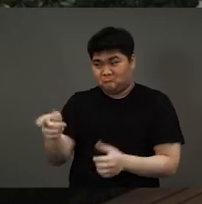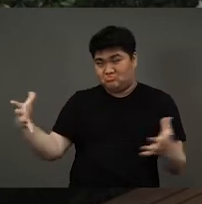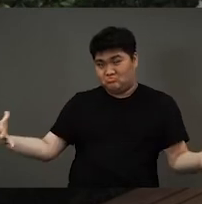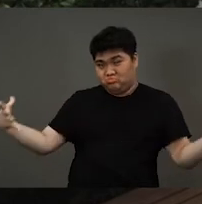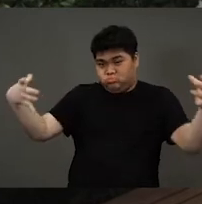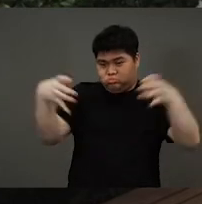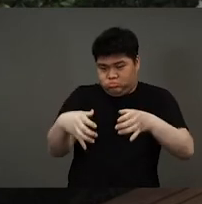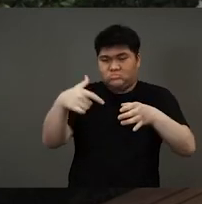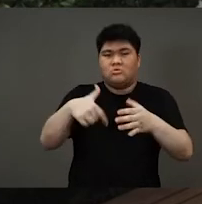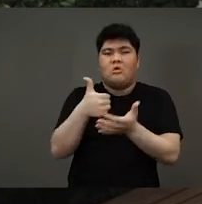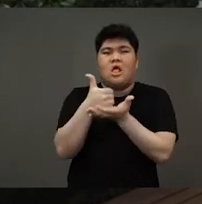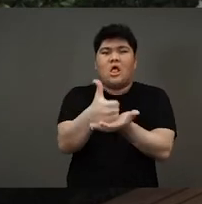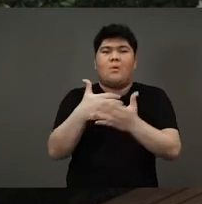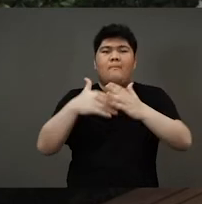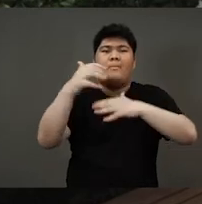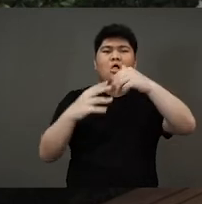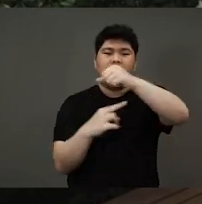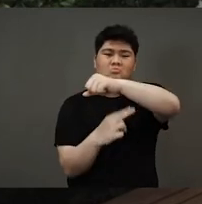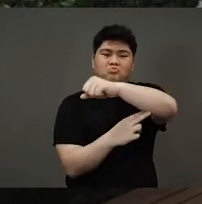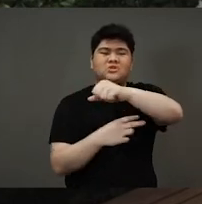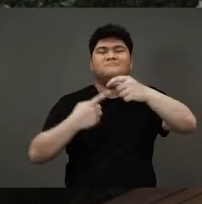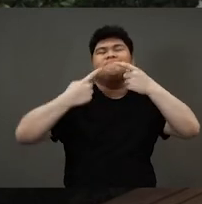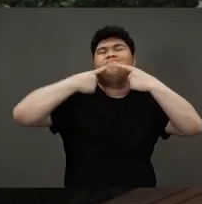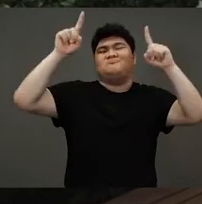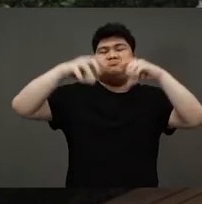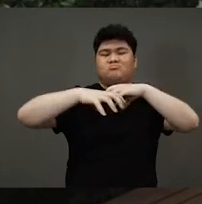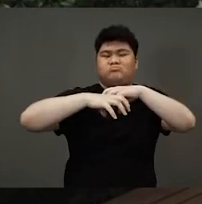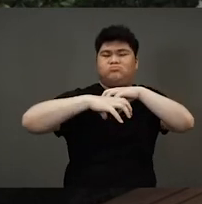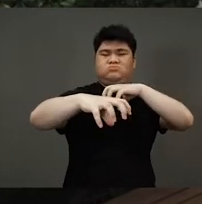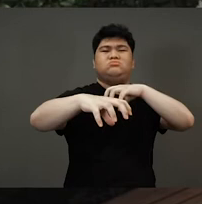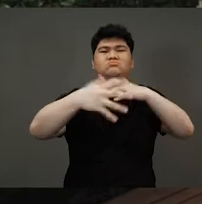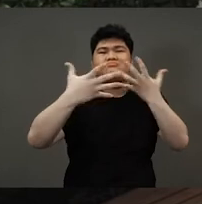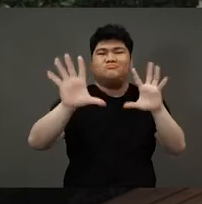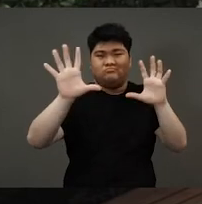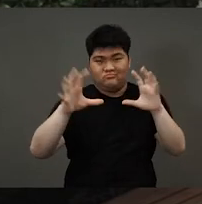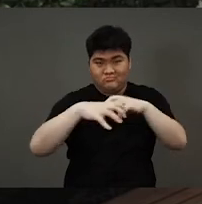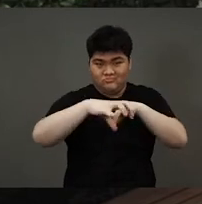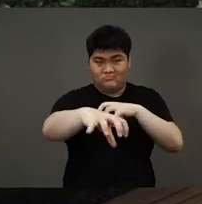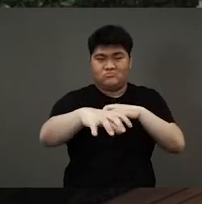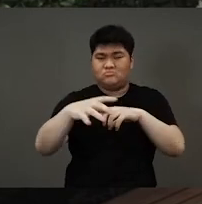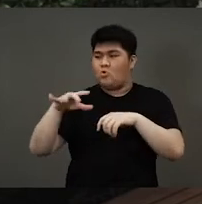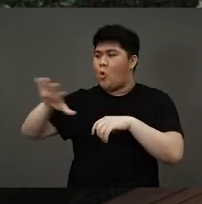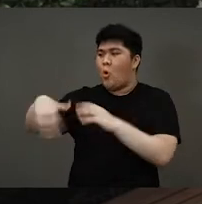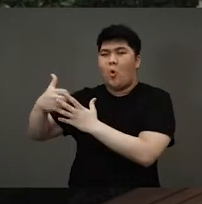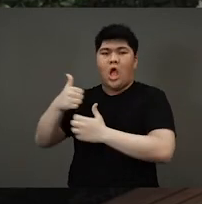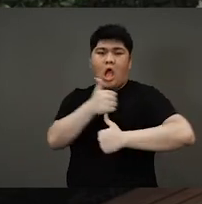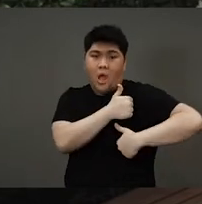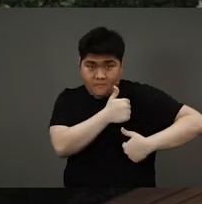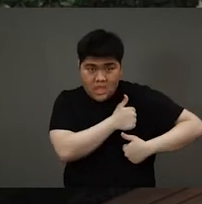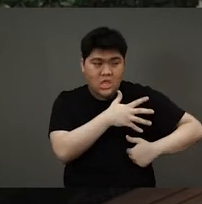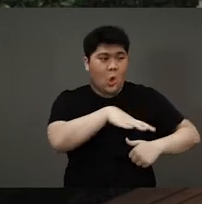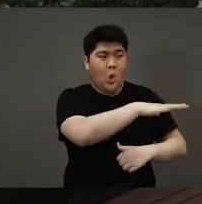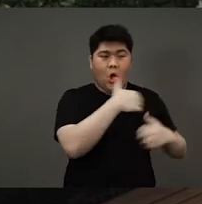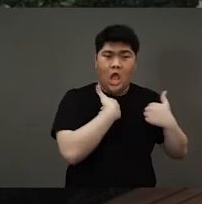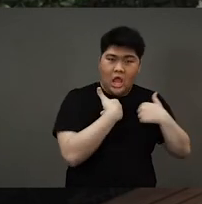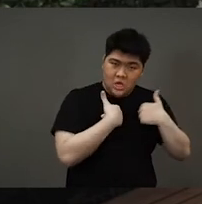mermaids, monkey and the animals completed the bridge. And the prince and the army of soldiers and all